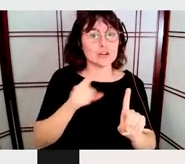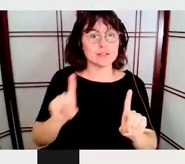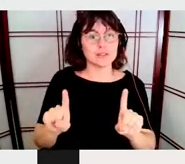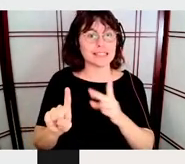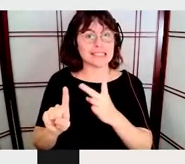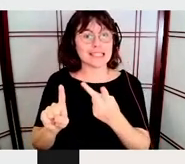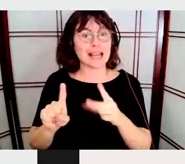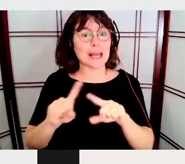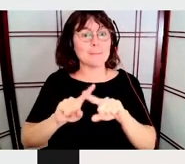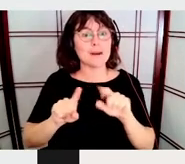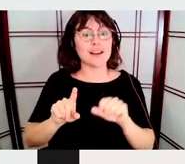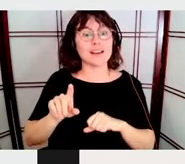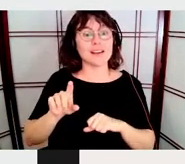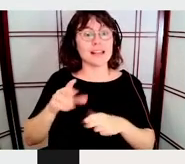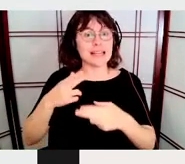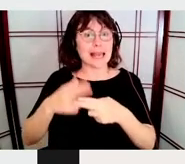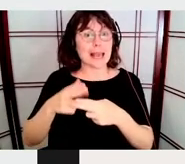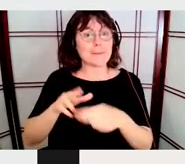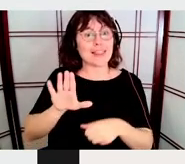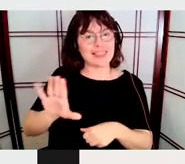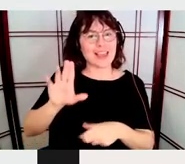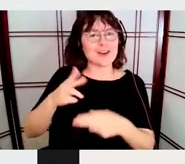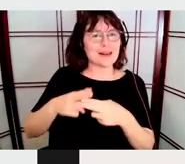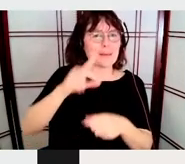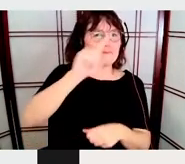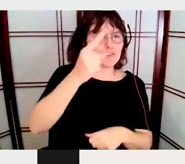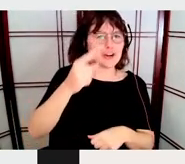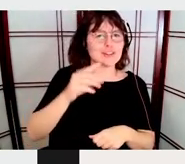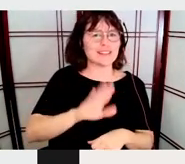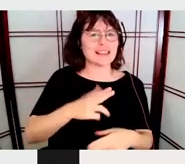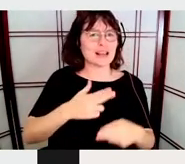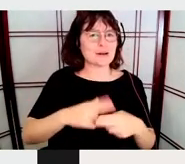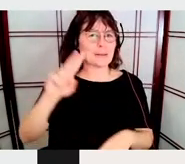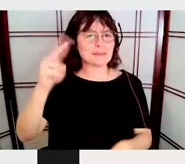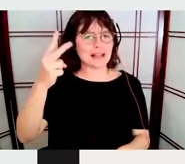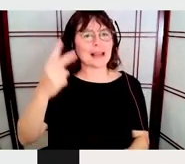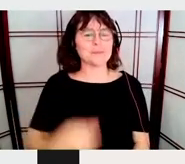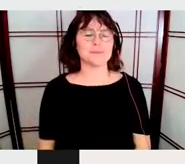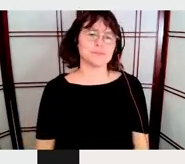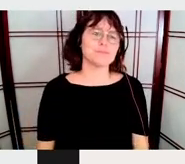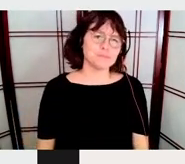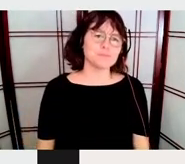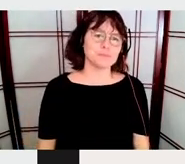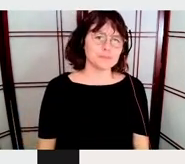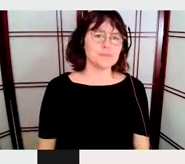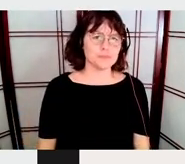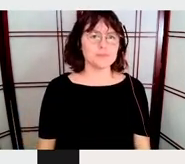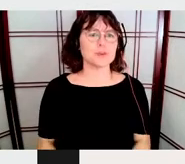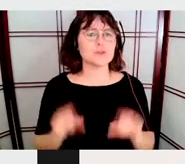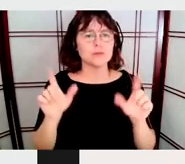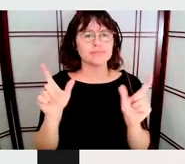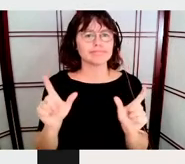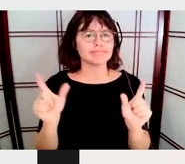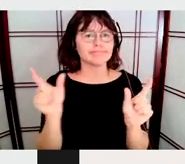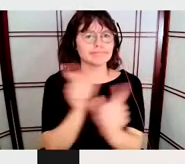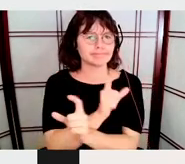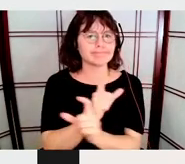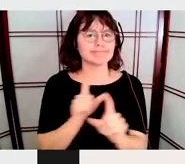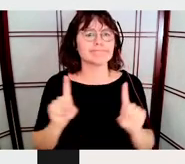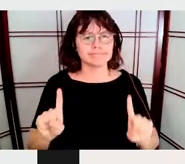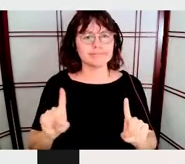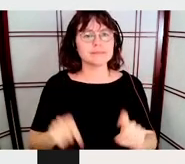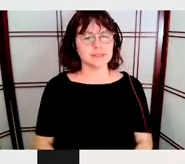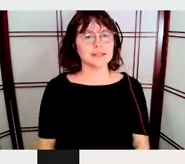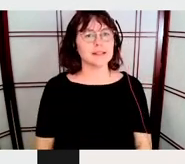this idea came to my mind. This is very important when you are a designer that you have to comprehend your